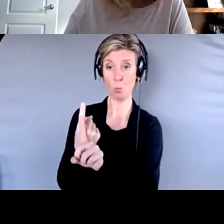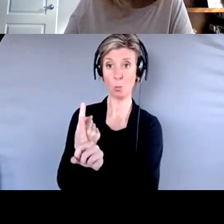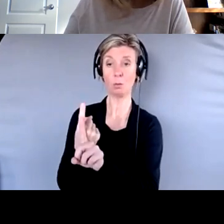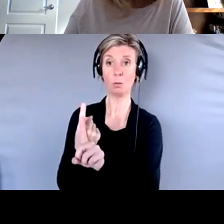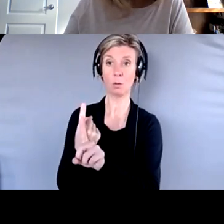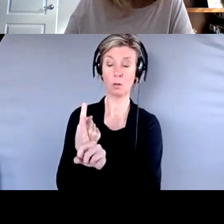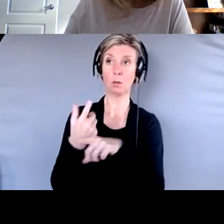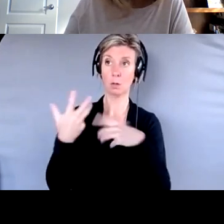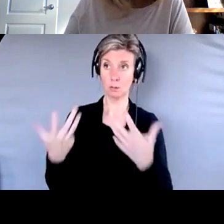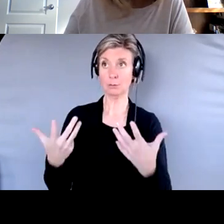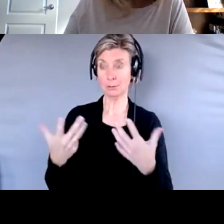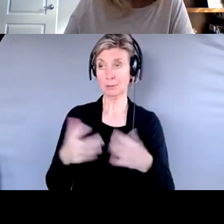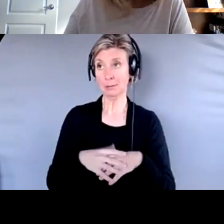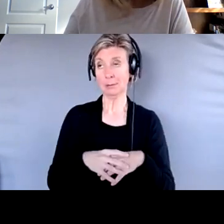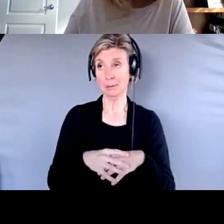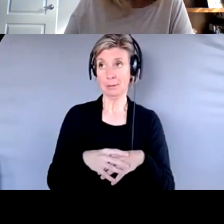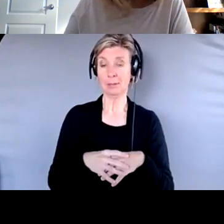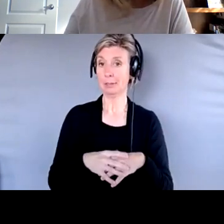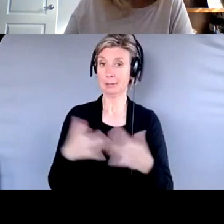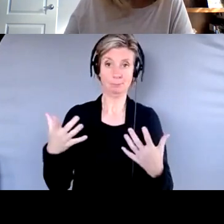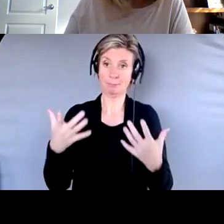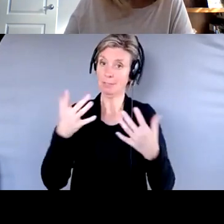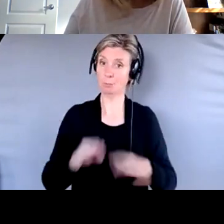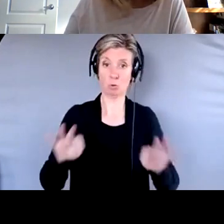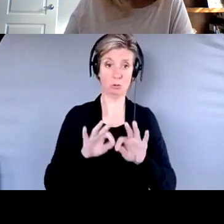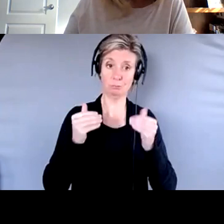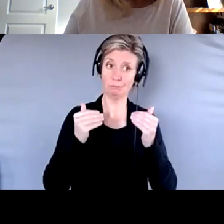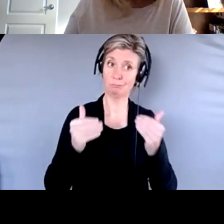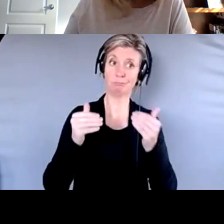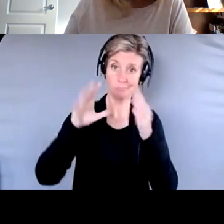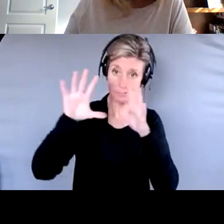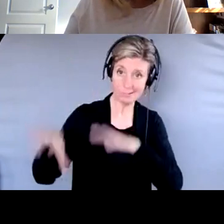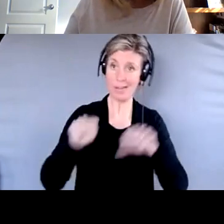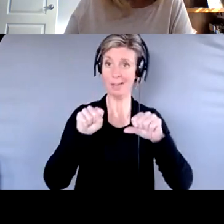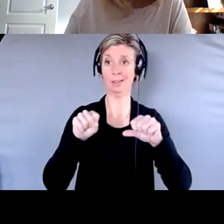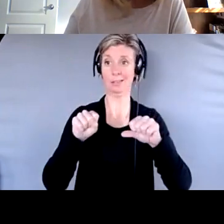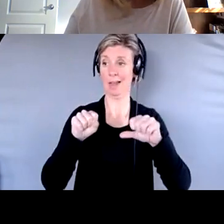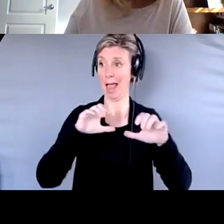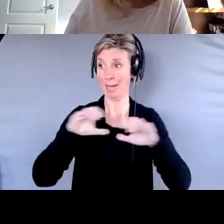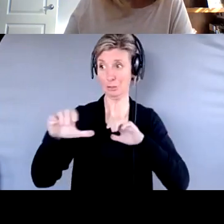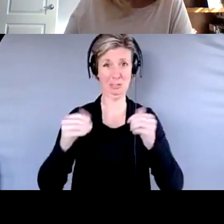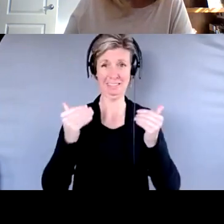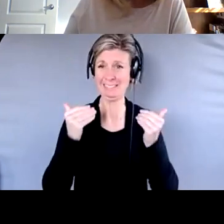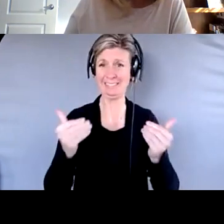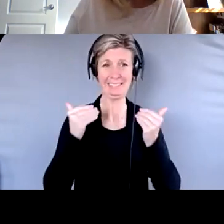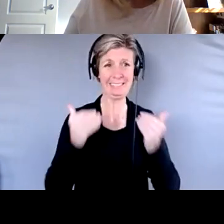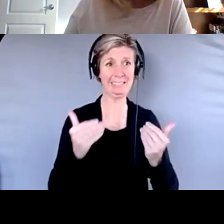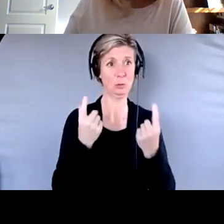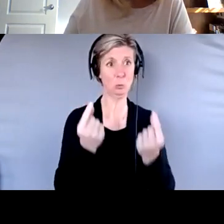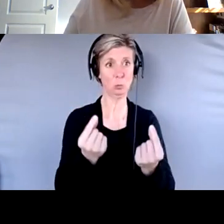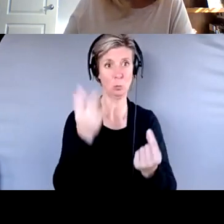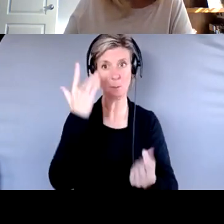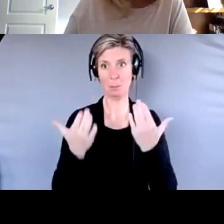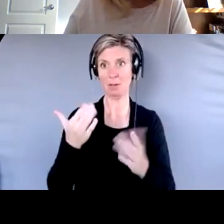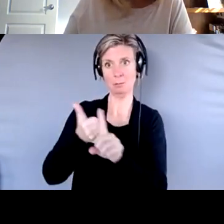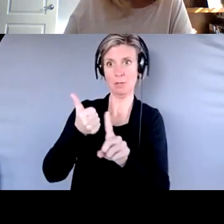presentation about, you know, taking some action, because a person may be in financial straits, dire straits, and they don't know, they have the capacity